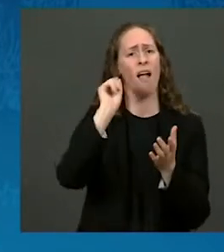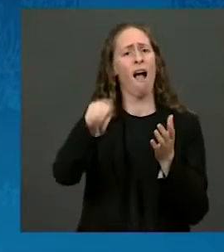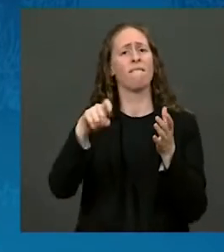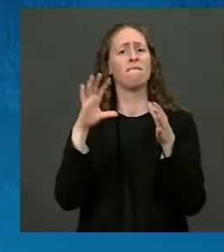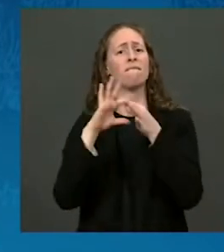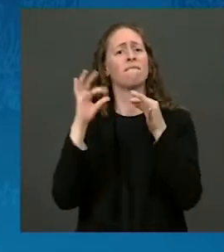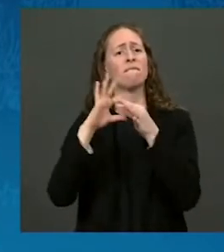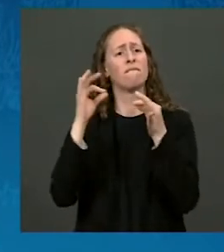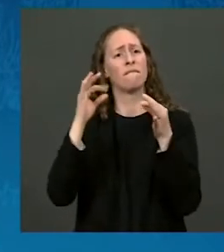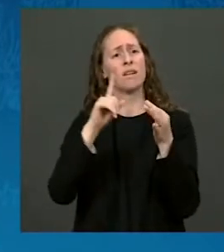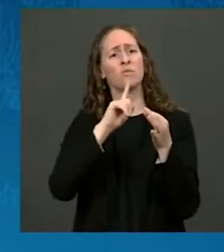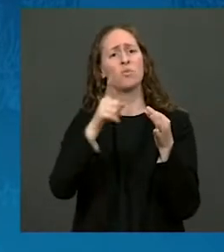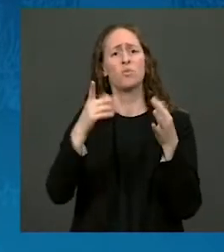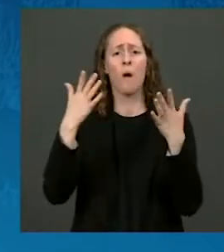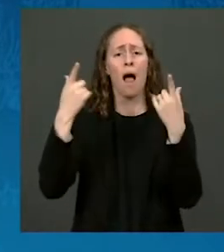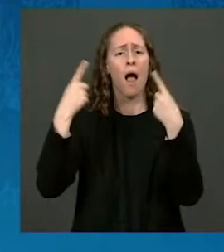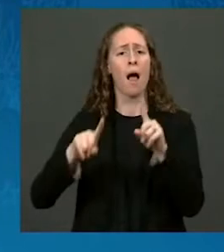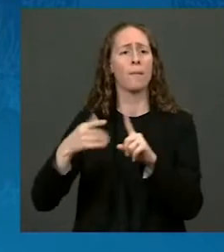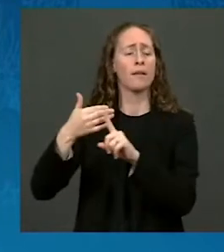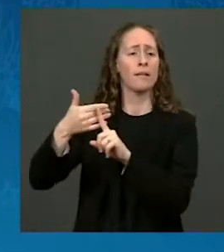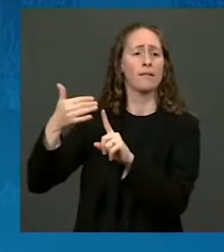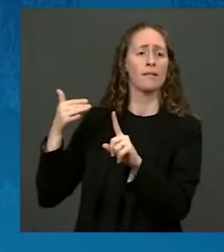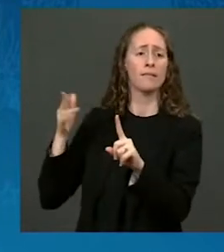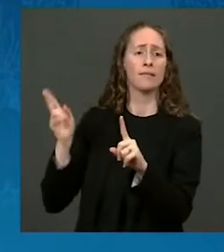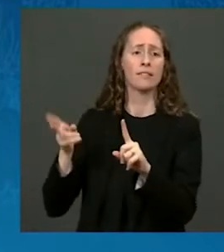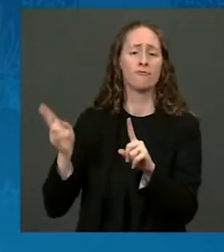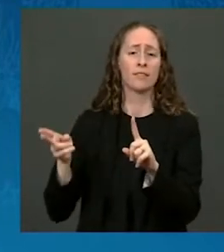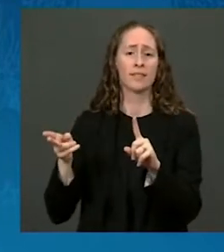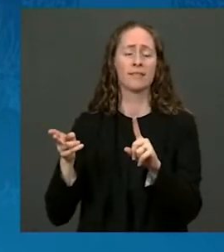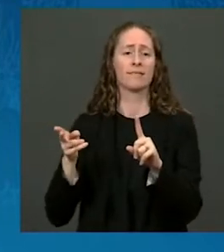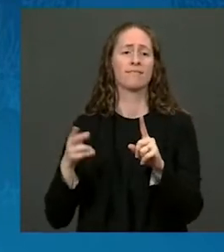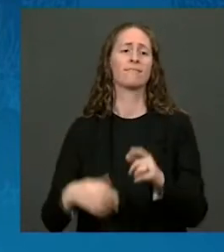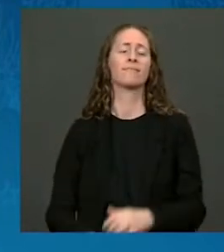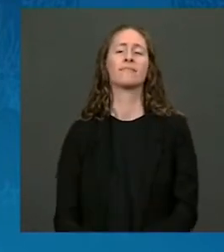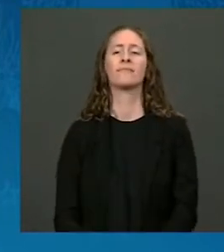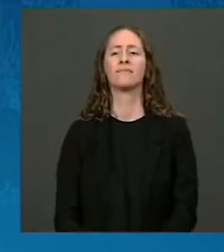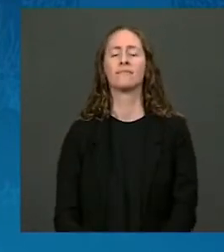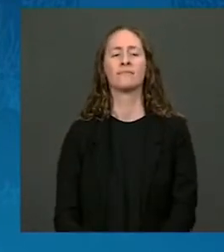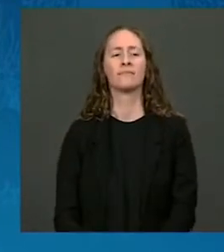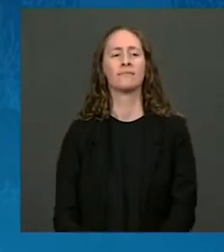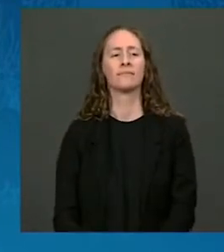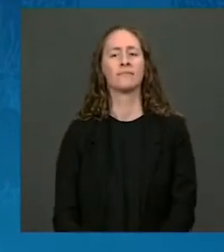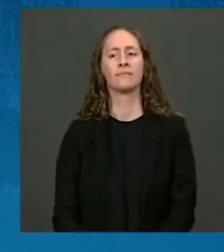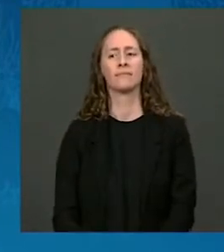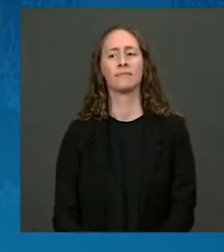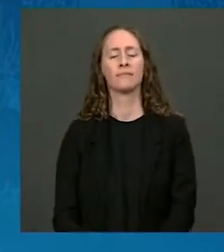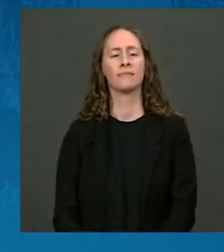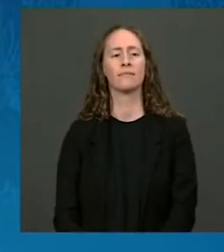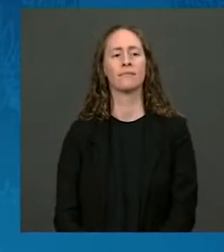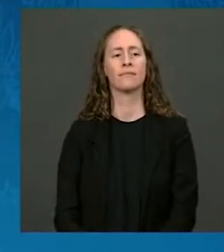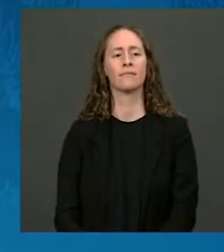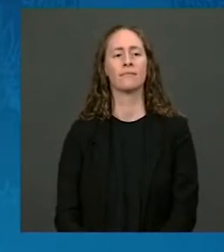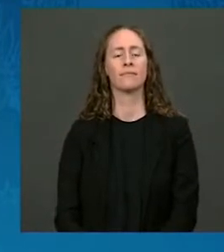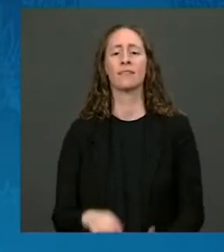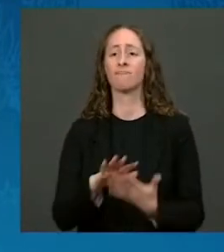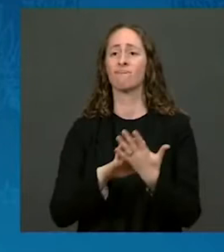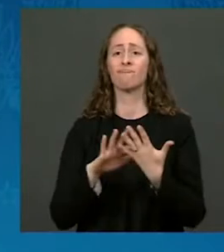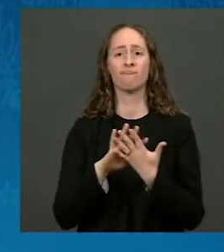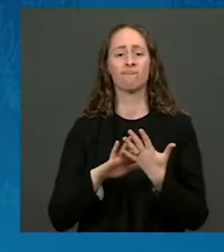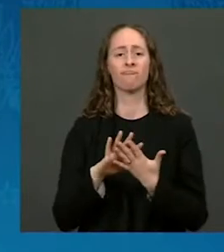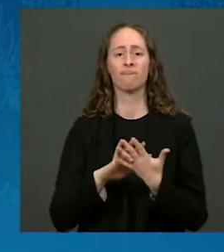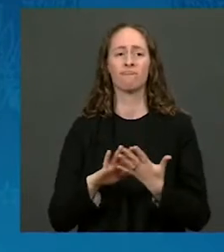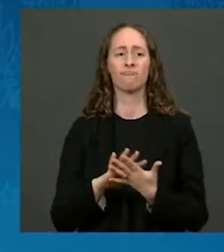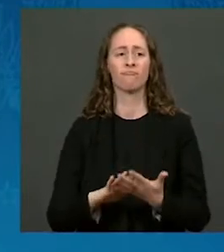Since 1934, every October, the United States has recognized the voyage of the European